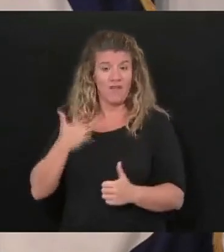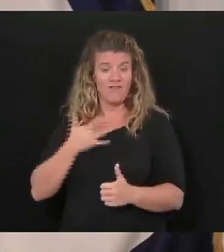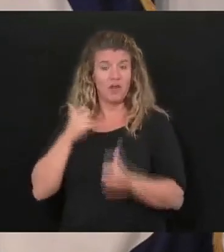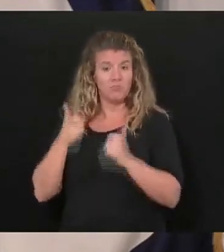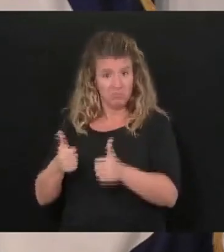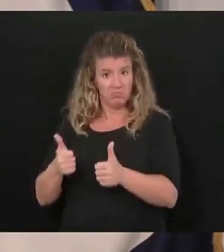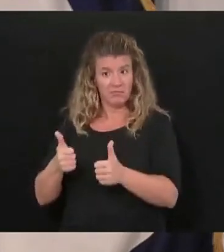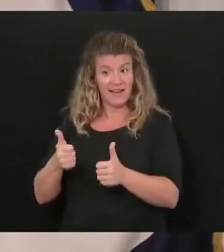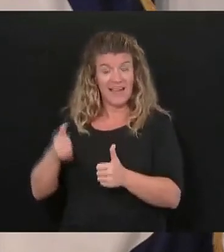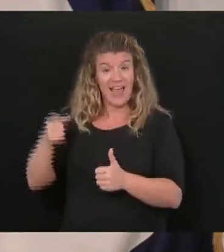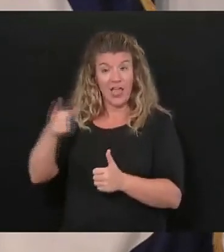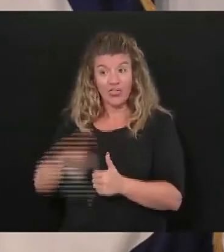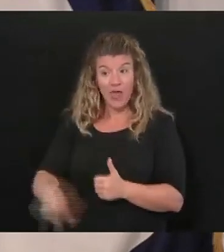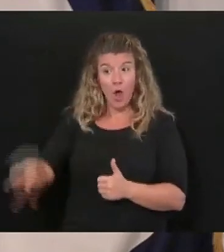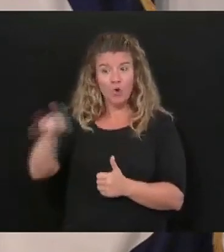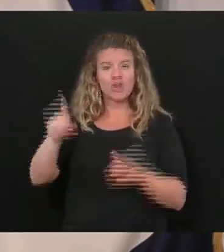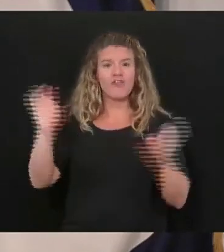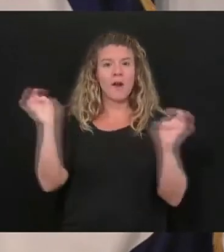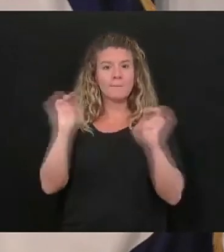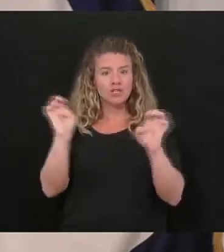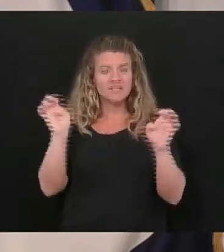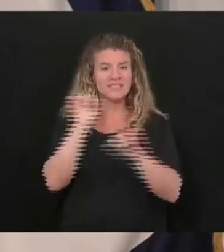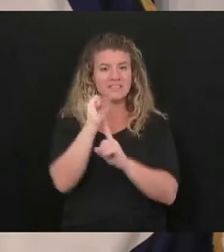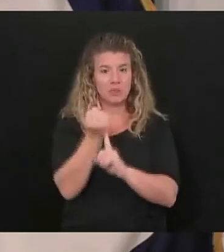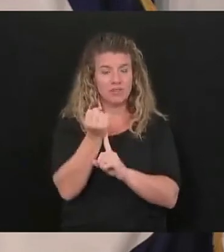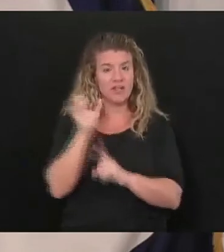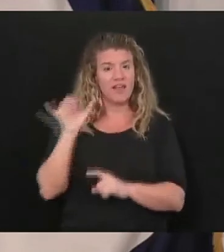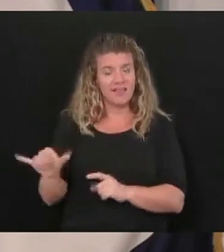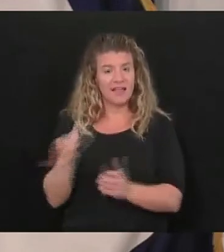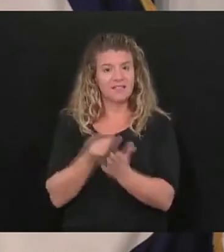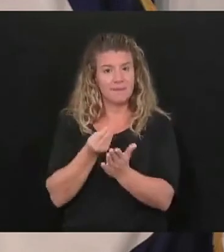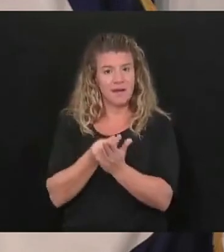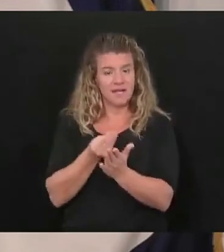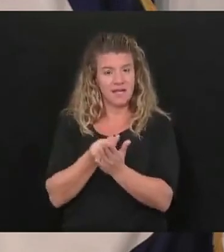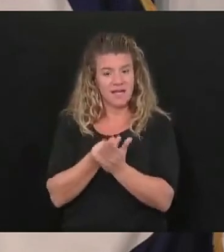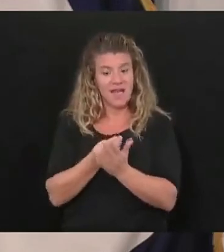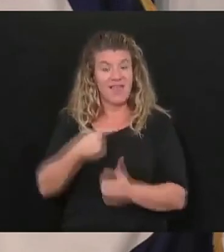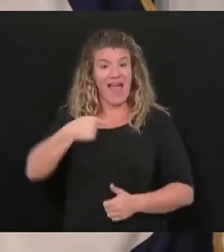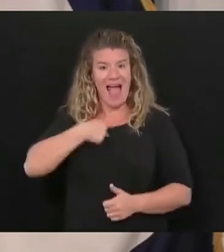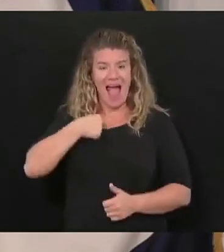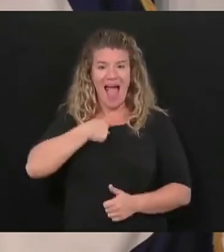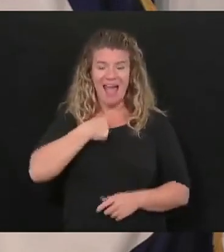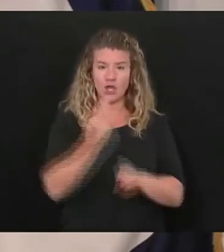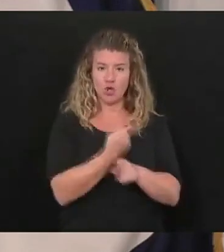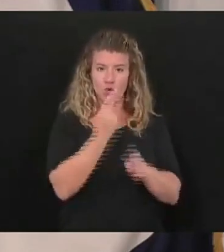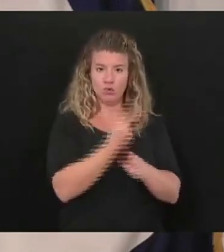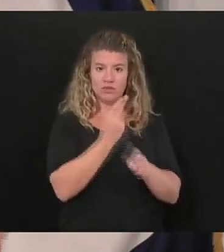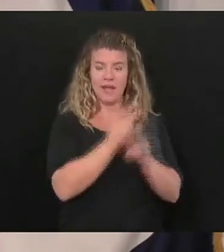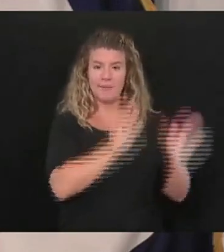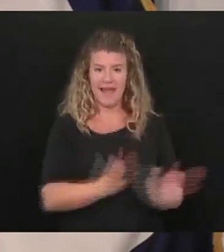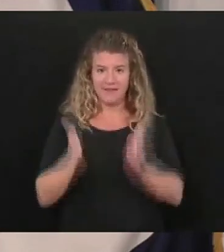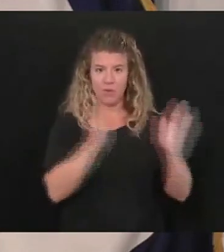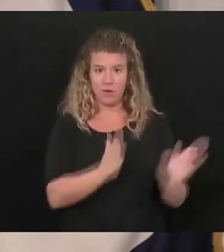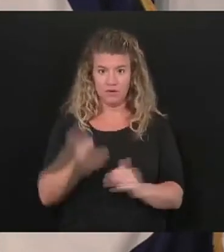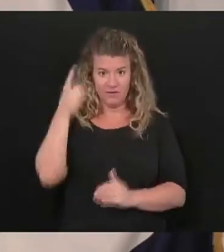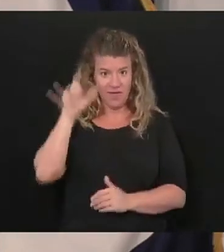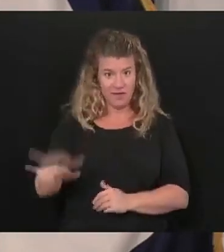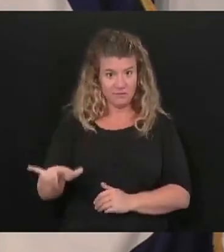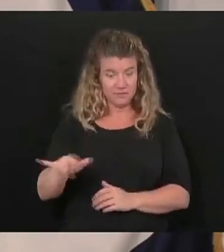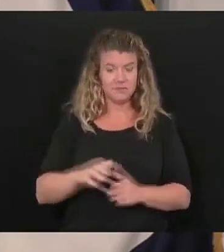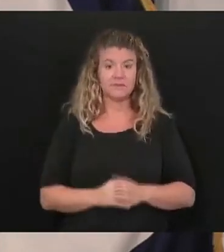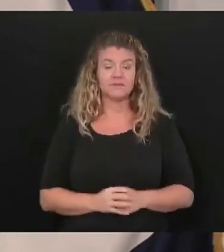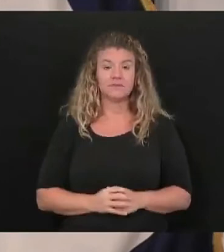those are for emergency situations and those are the dollars that I should administer and come up with a plan on I would